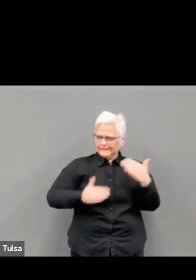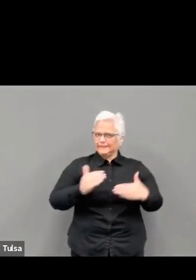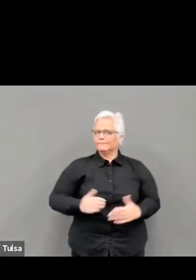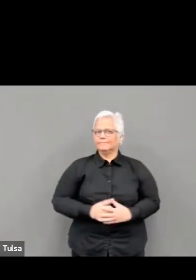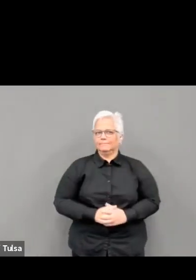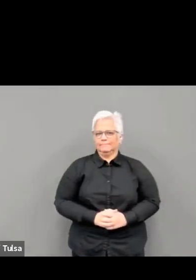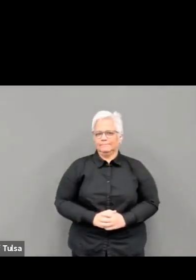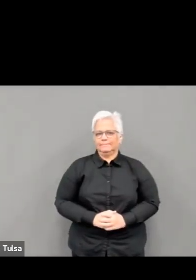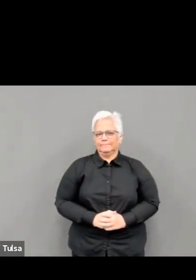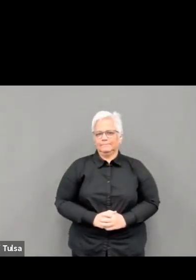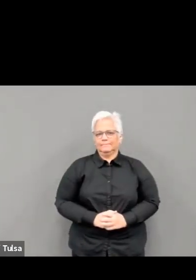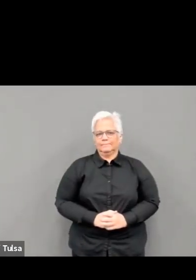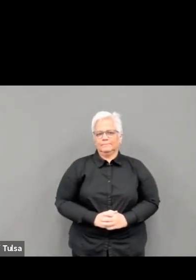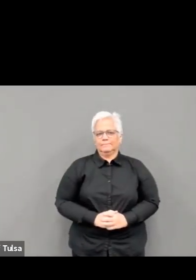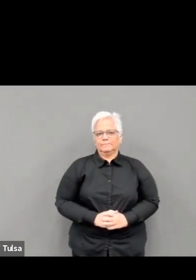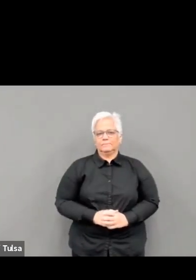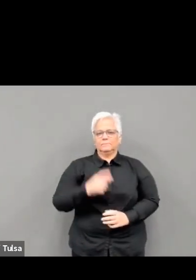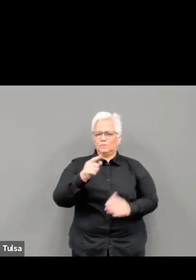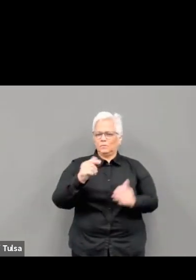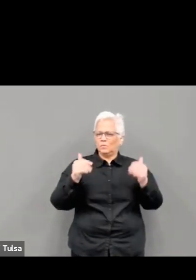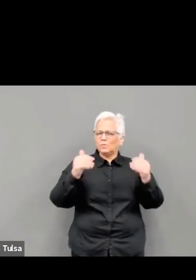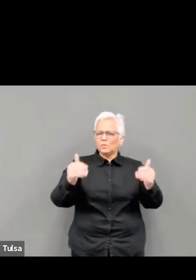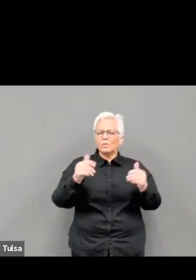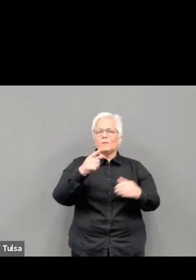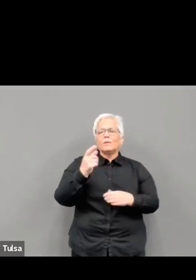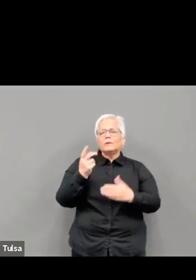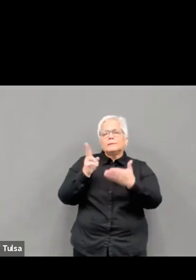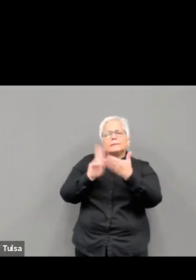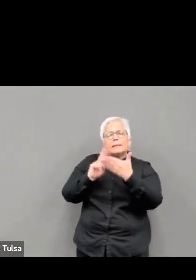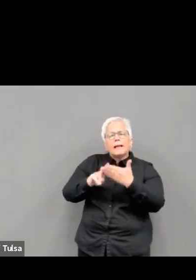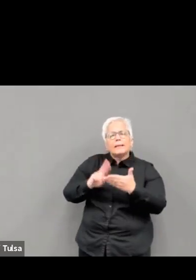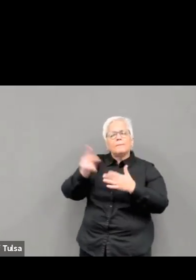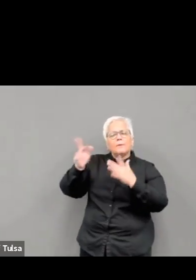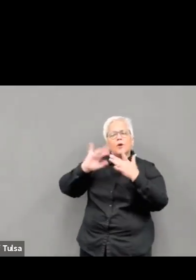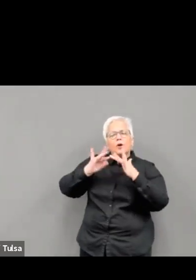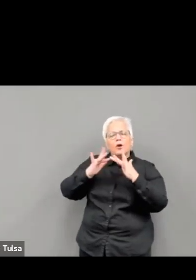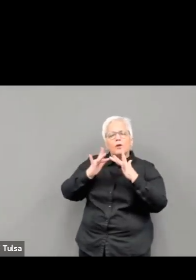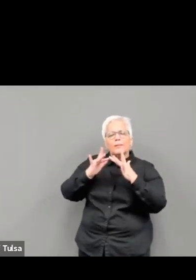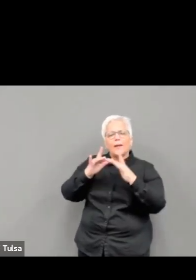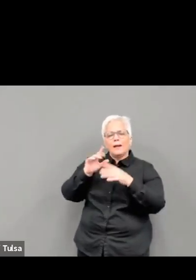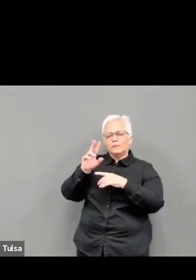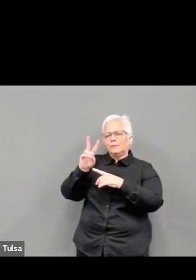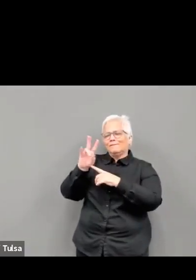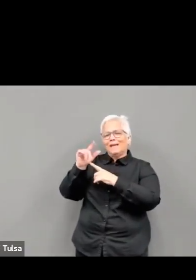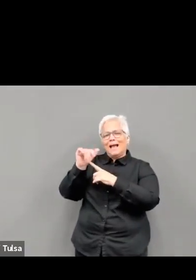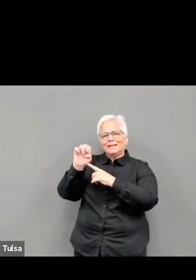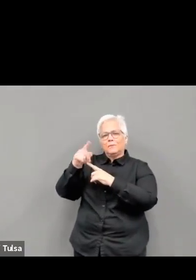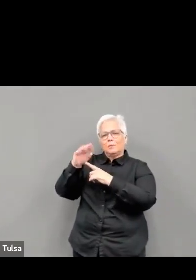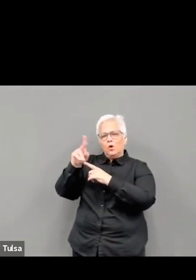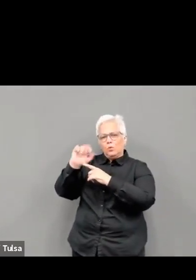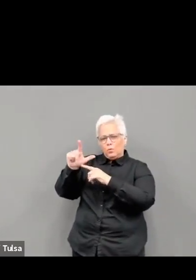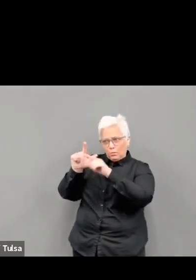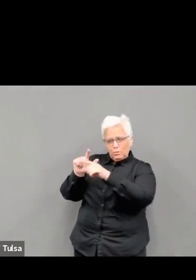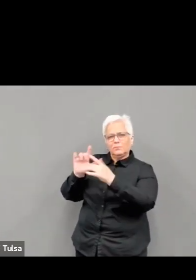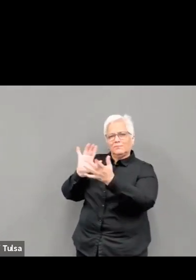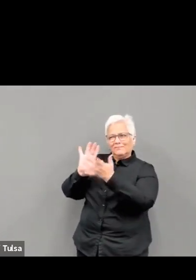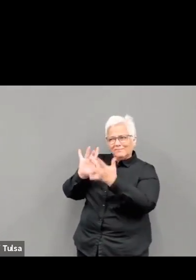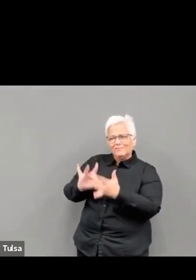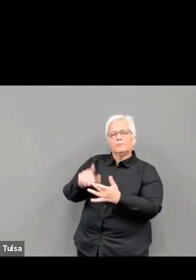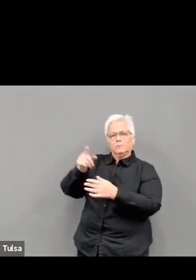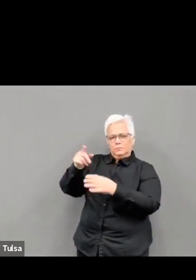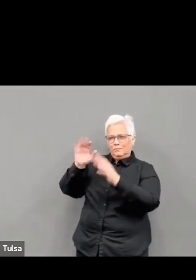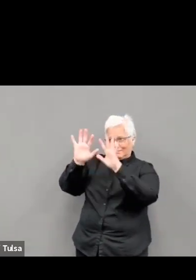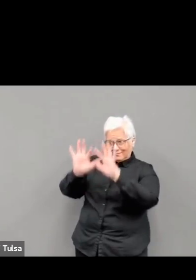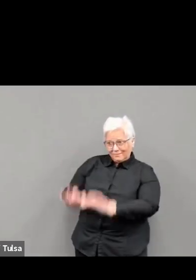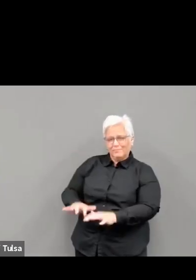If you received your first dose at the THC clinic, you are already scheduled for your second dose appointment and do not need to schedule another